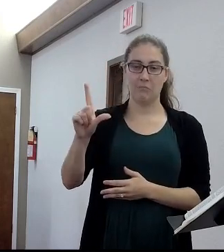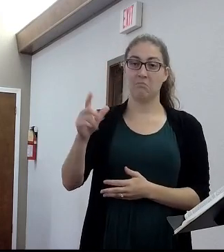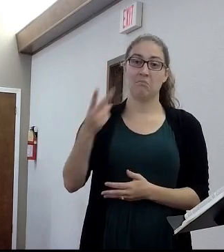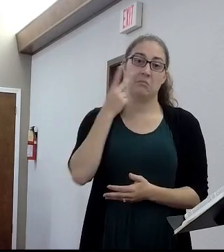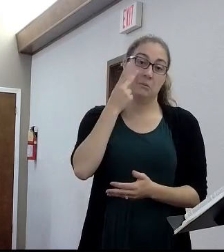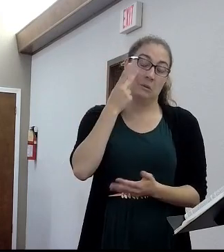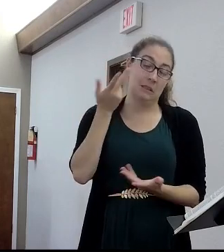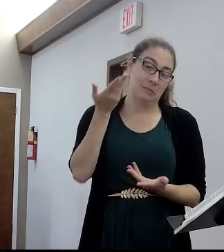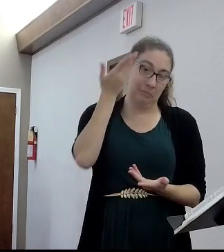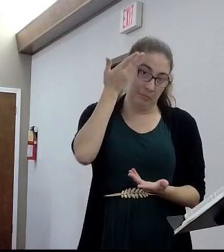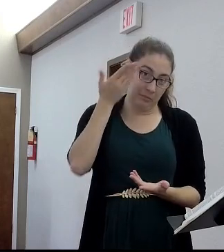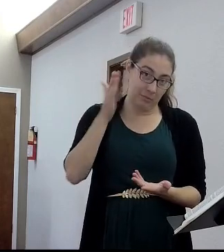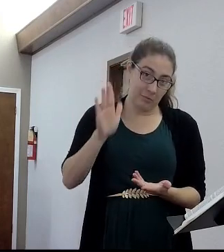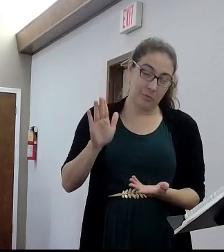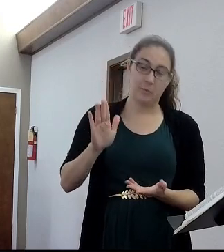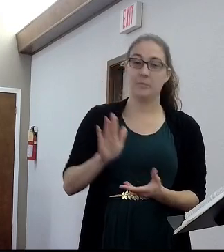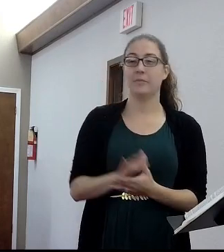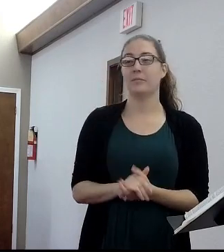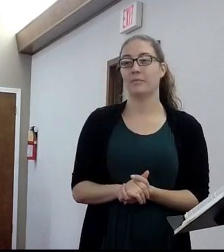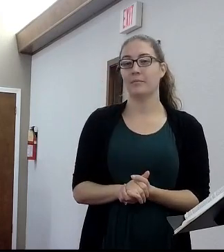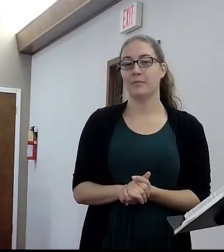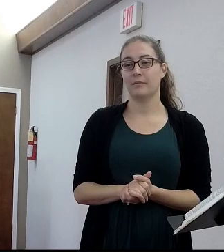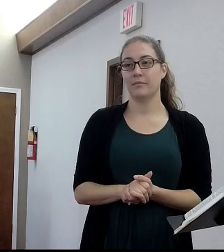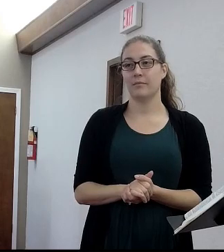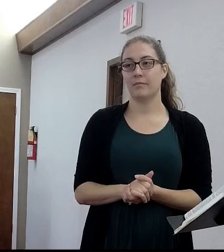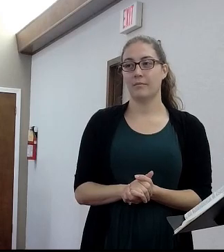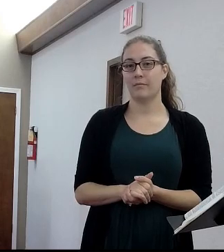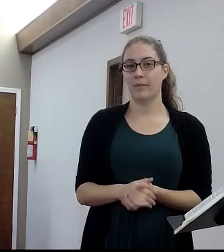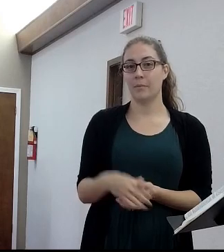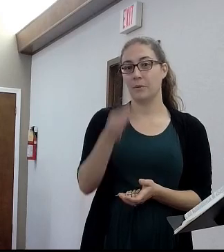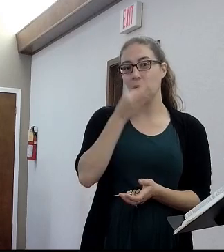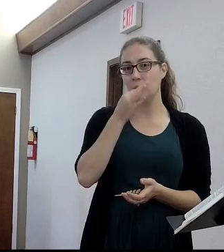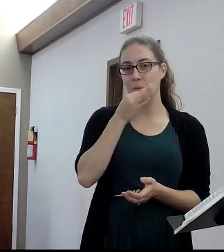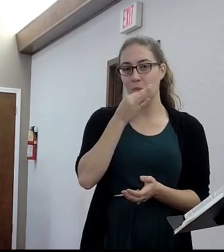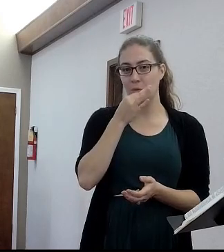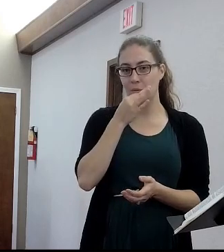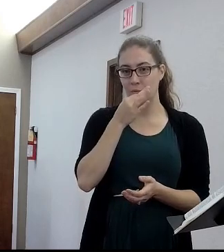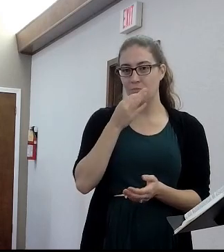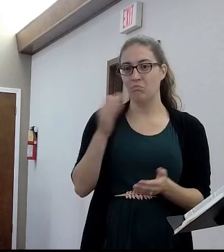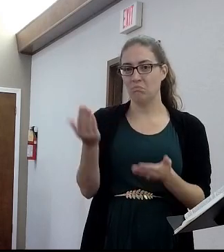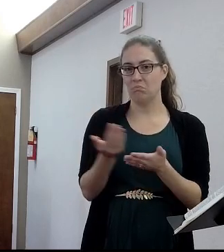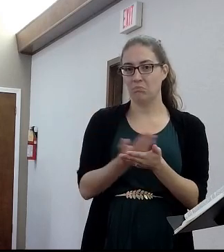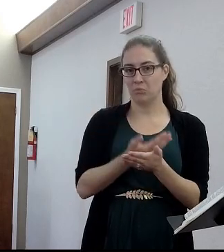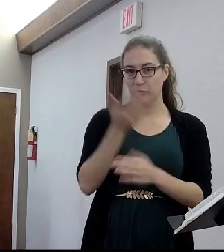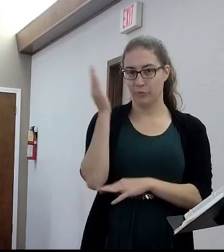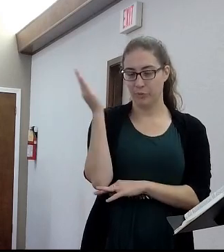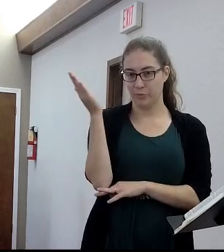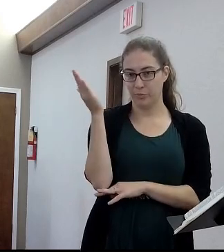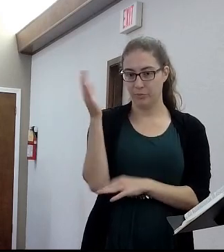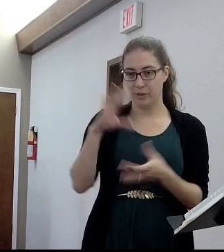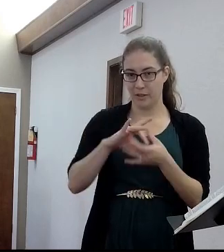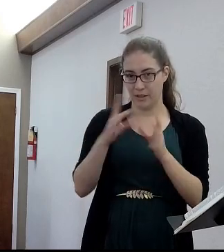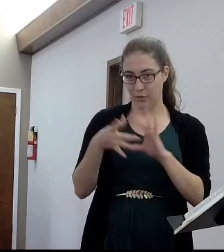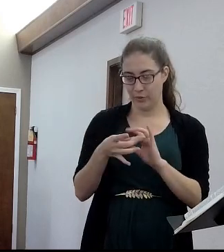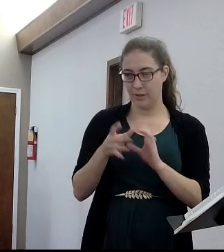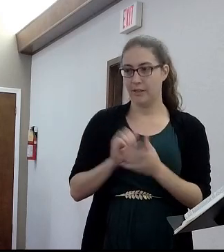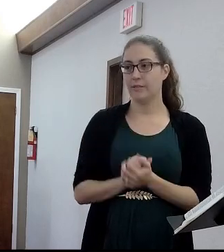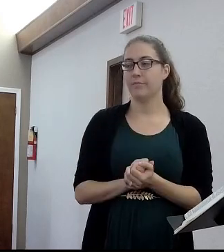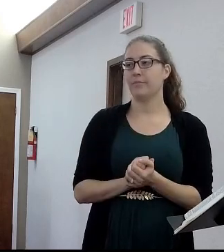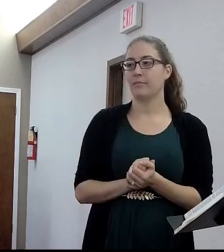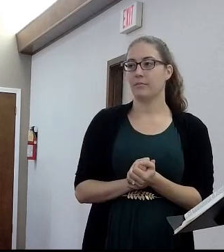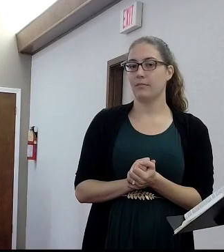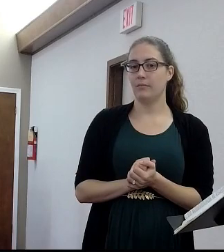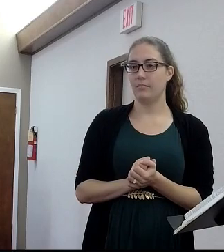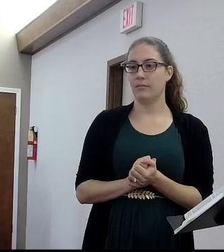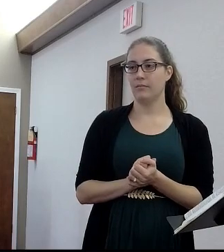school or not. But we'll move into something rather shortly. I've been working pretty diligently. I don't know. We're